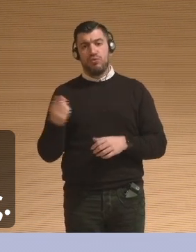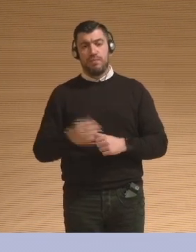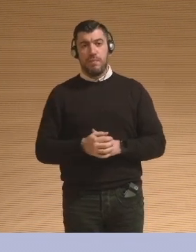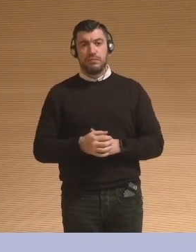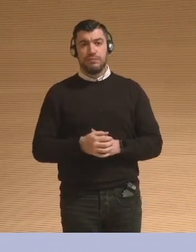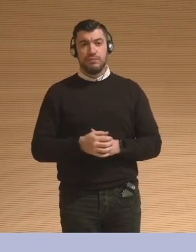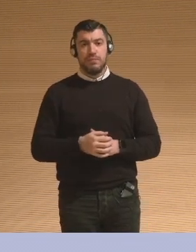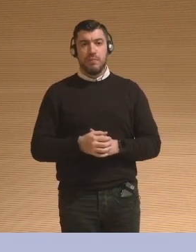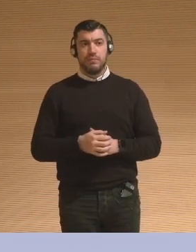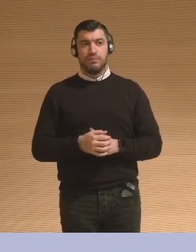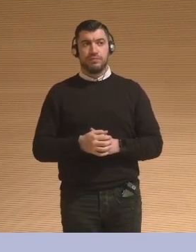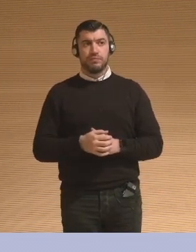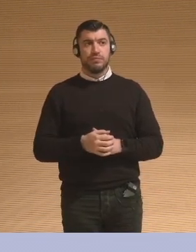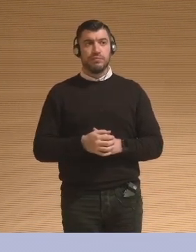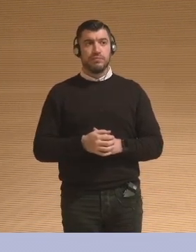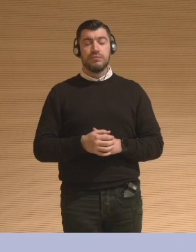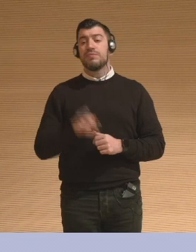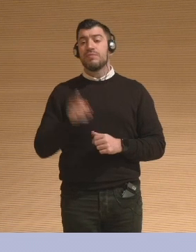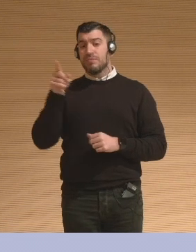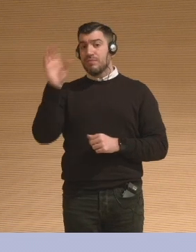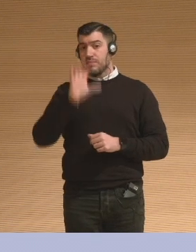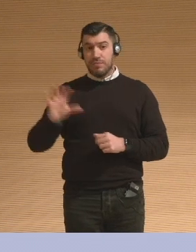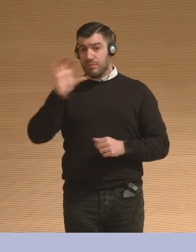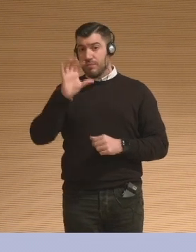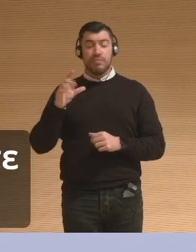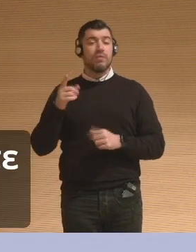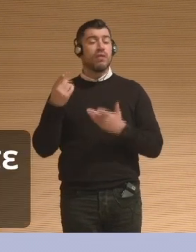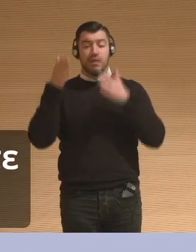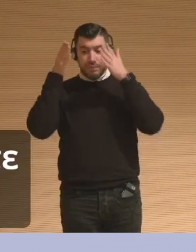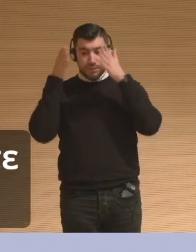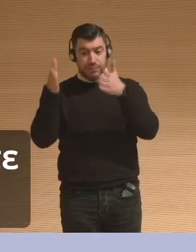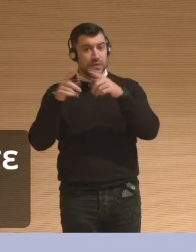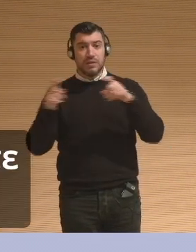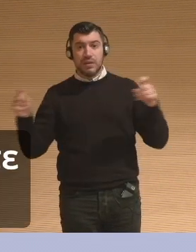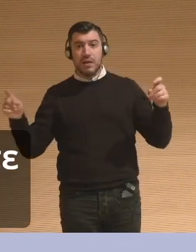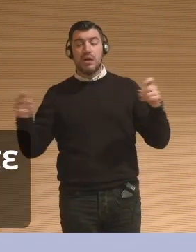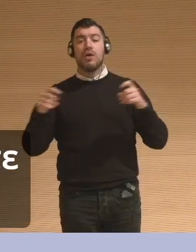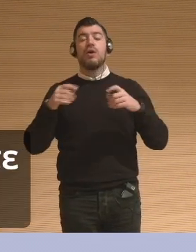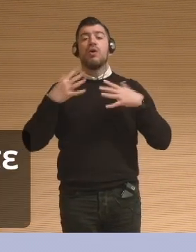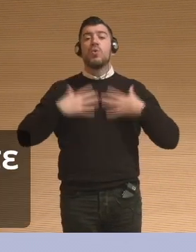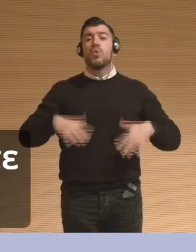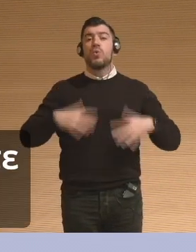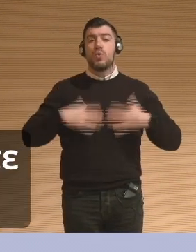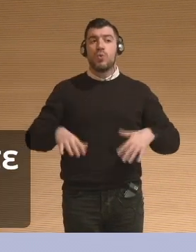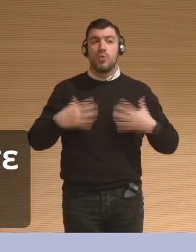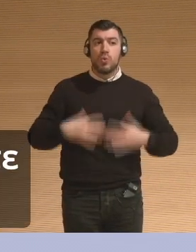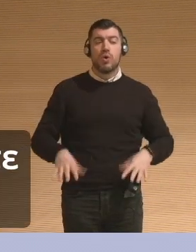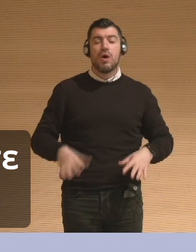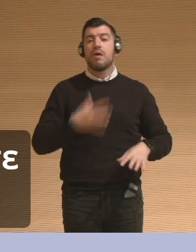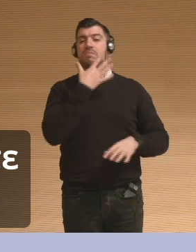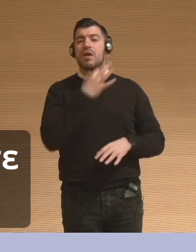couture. It's very high-end, beautiful items of clothing. And by the way, if any of you has clothing